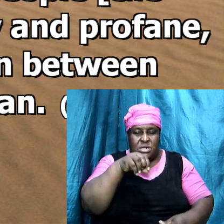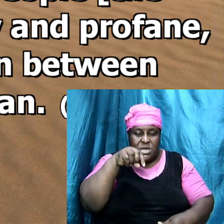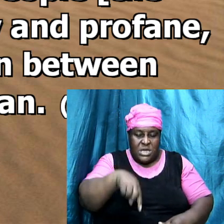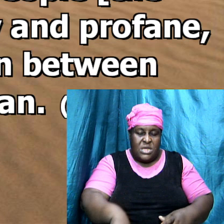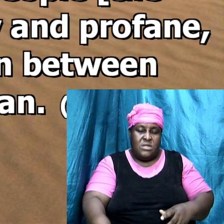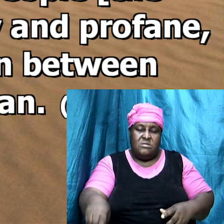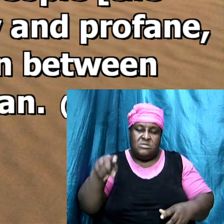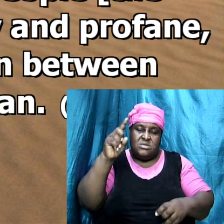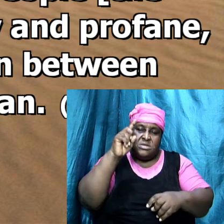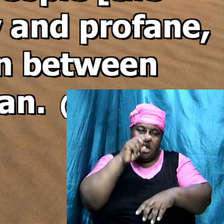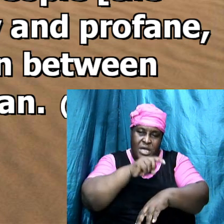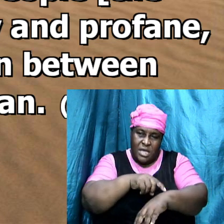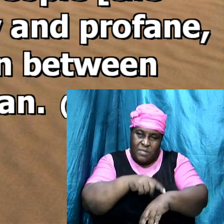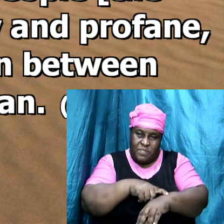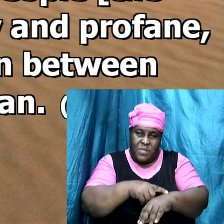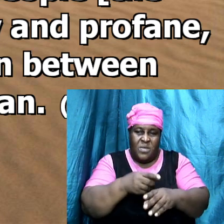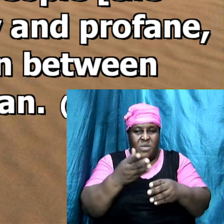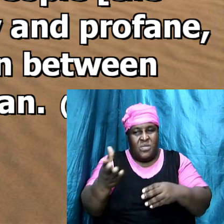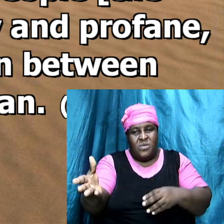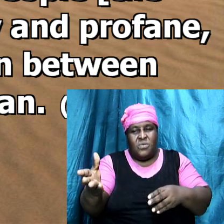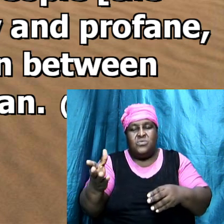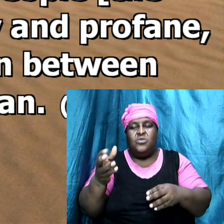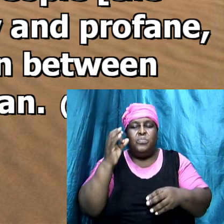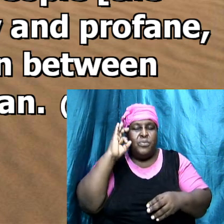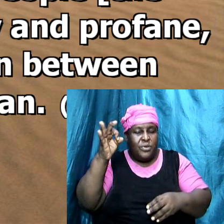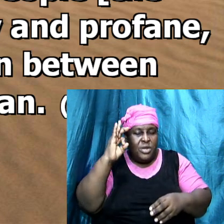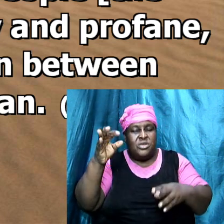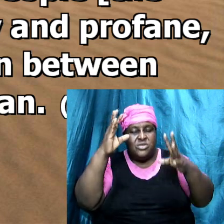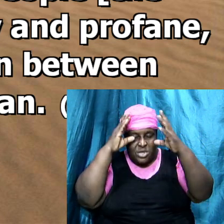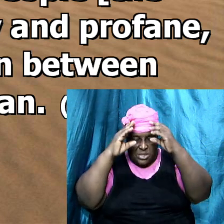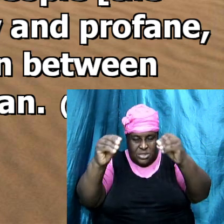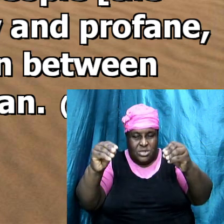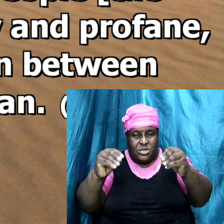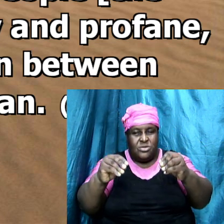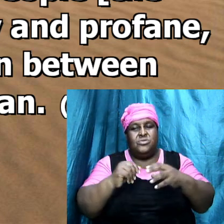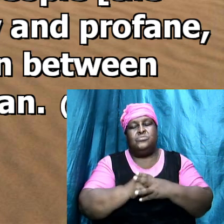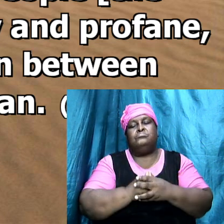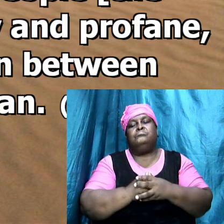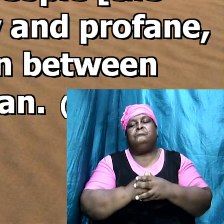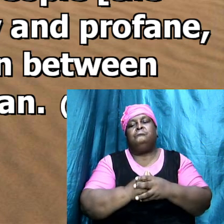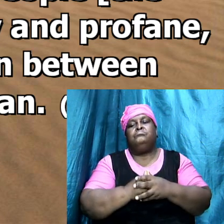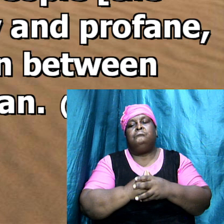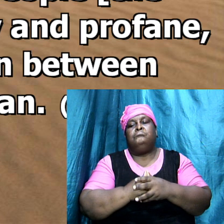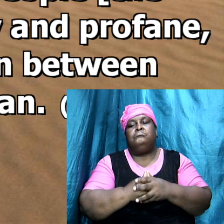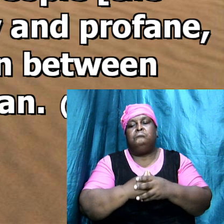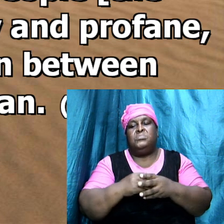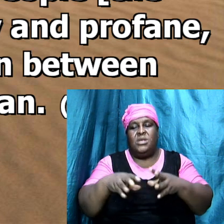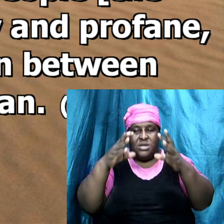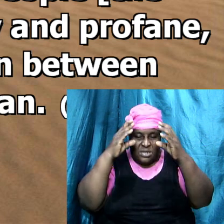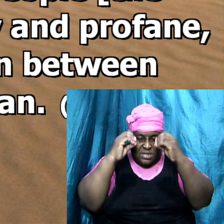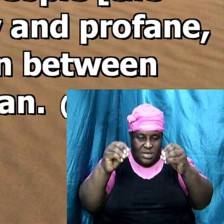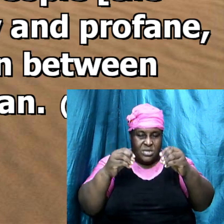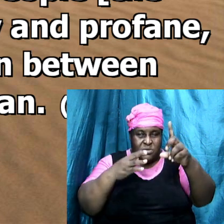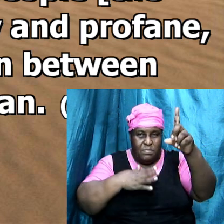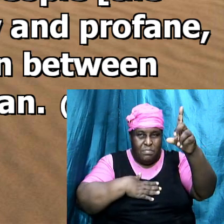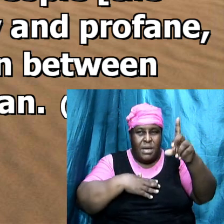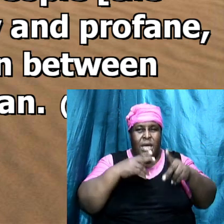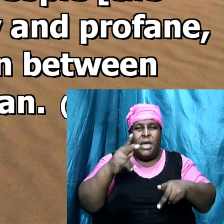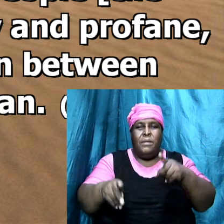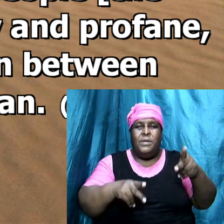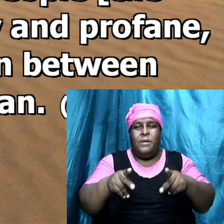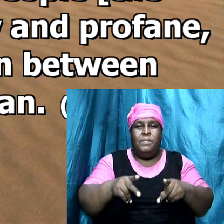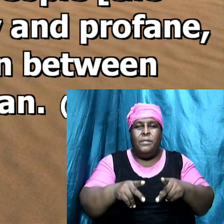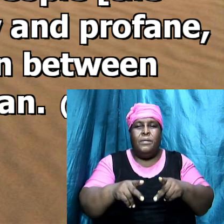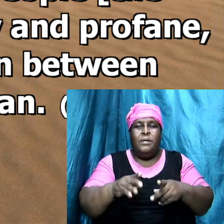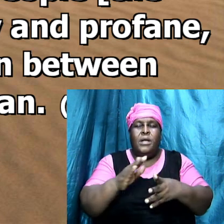those of us that preach and teach and uphold truth they shall teach my people the difference